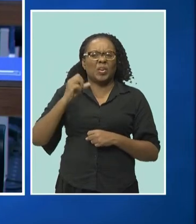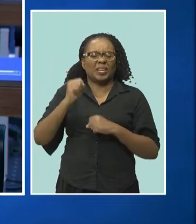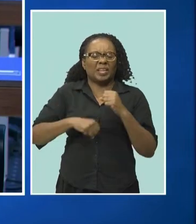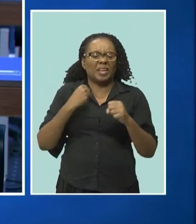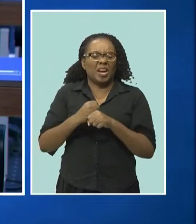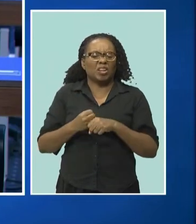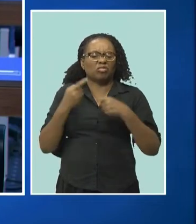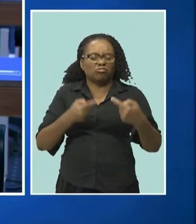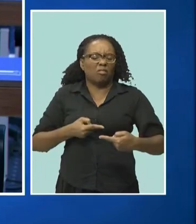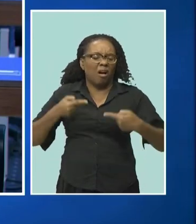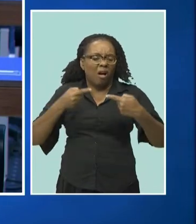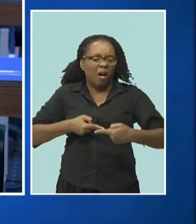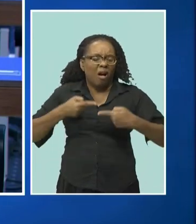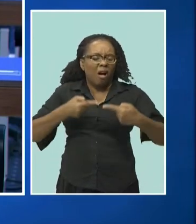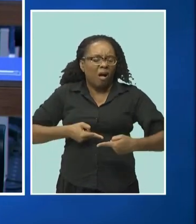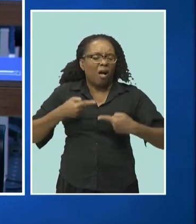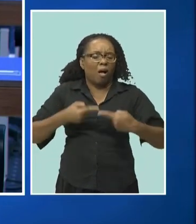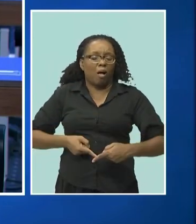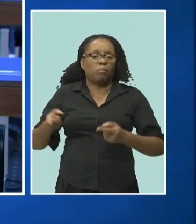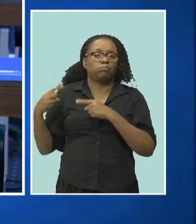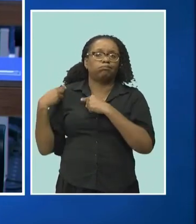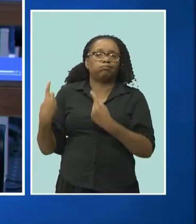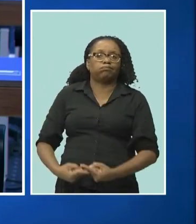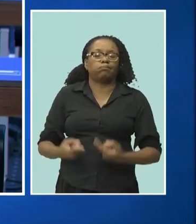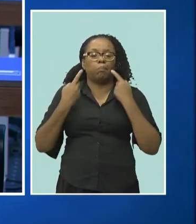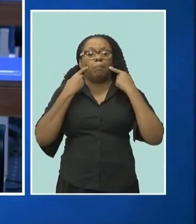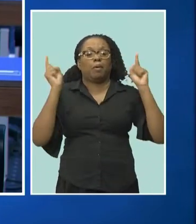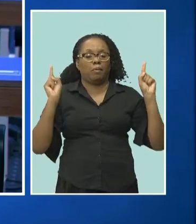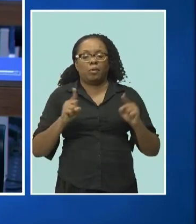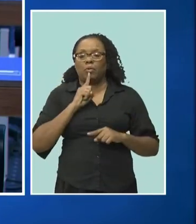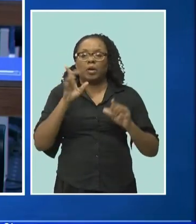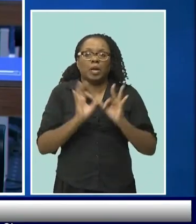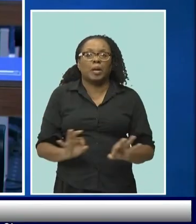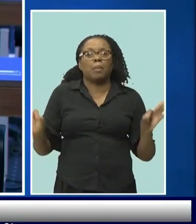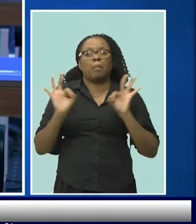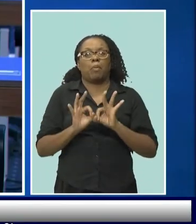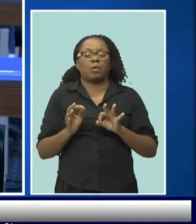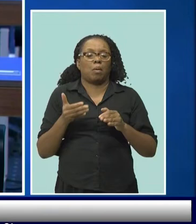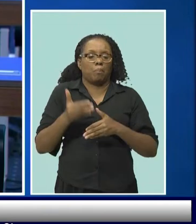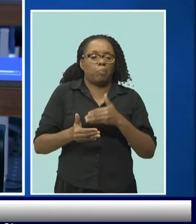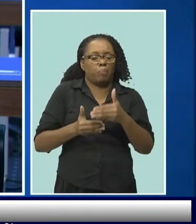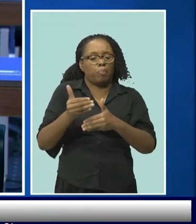issue of loss and damage. It is a significant move forward.